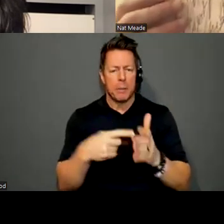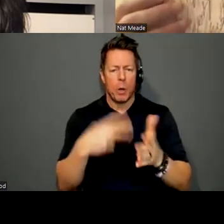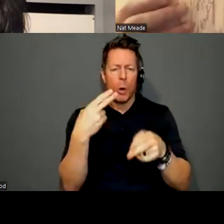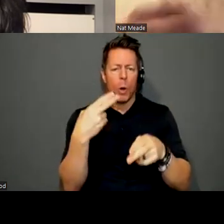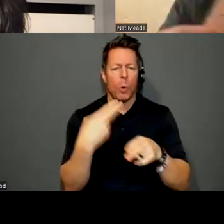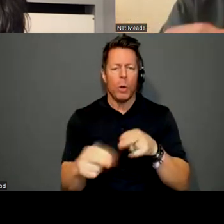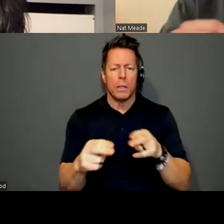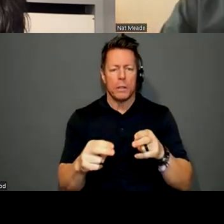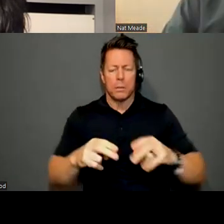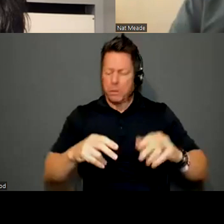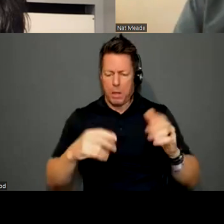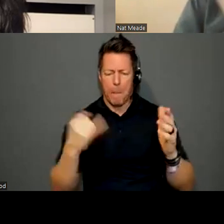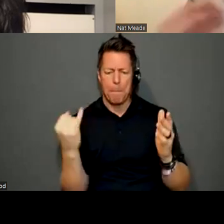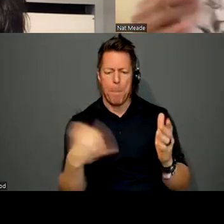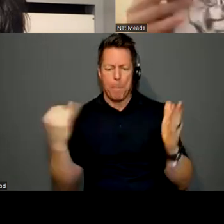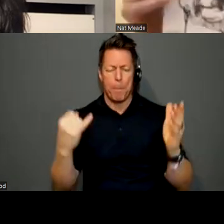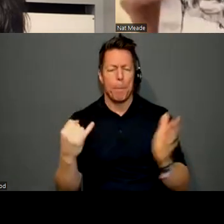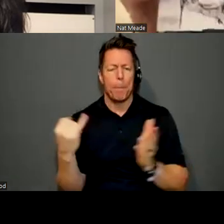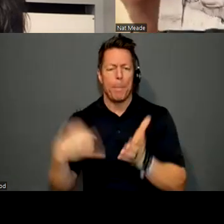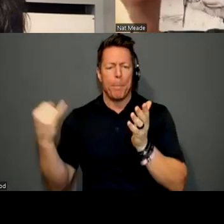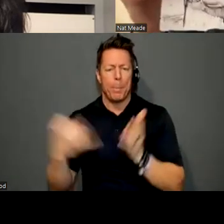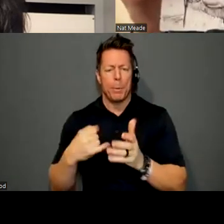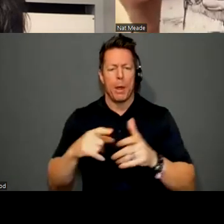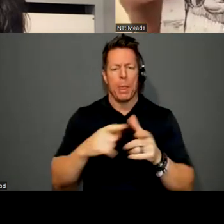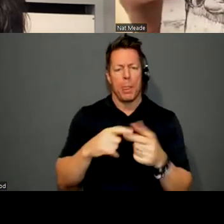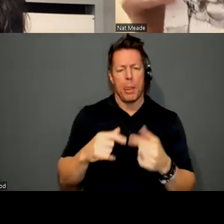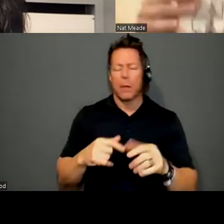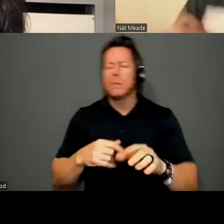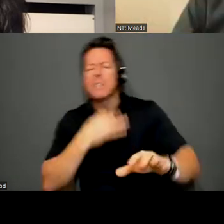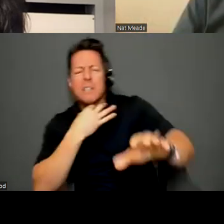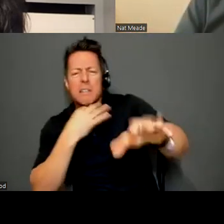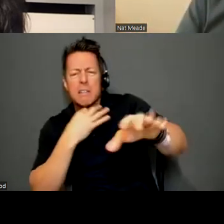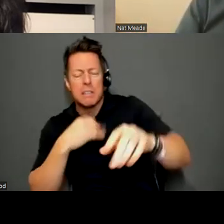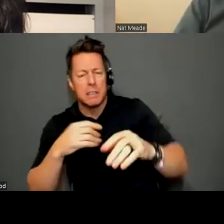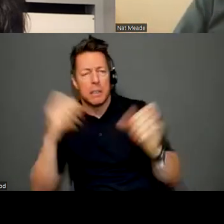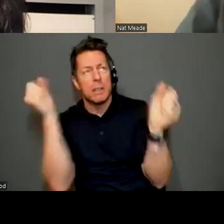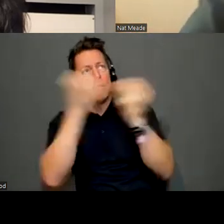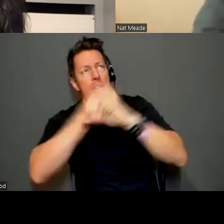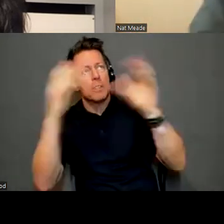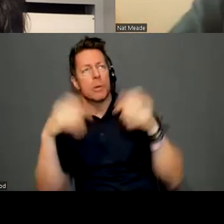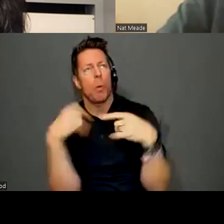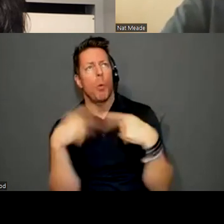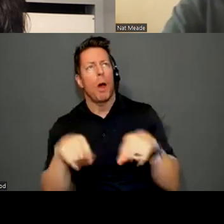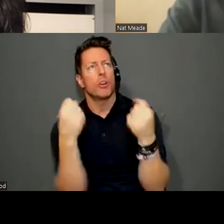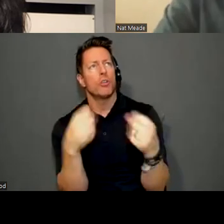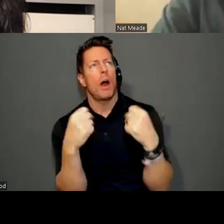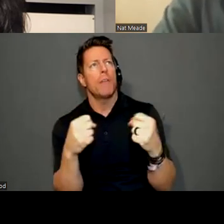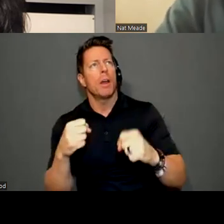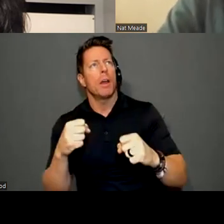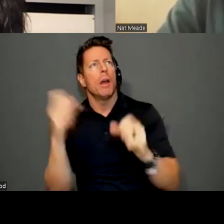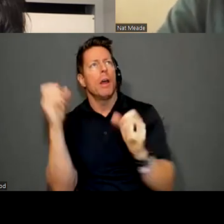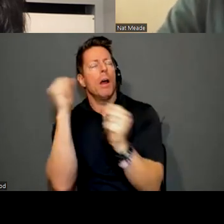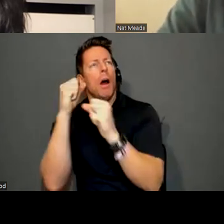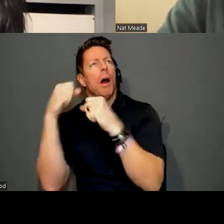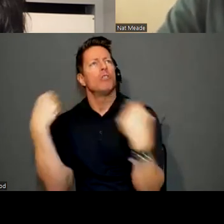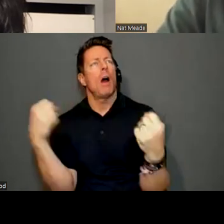from my head. So I start with that. Do you get visions of those? Like when you're driving and you're like, oh, I know what my next composition